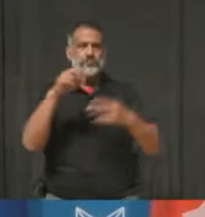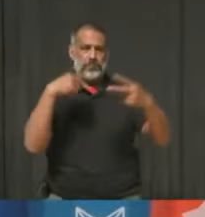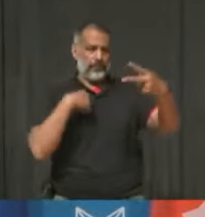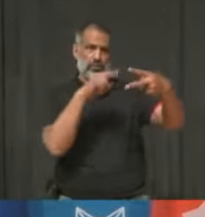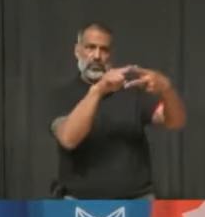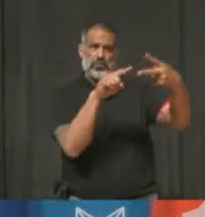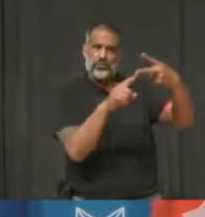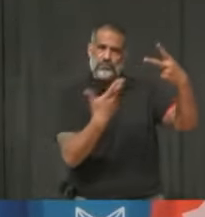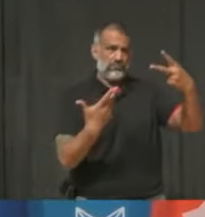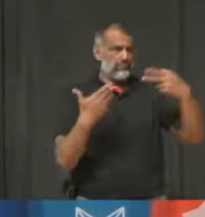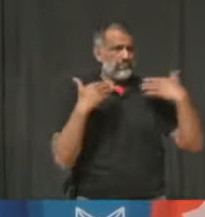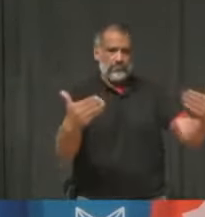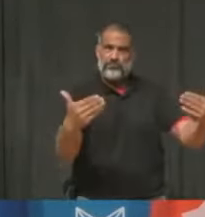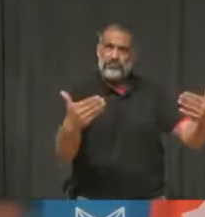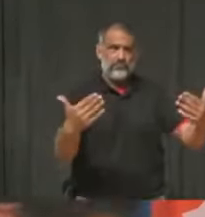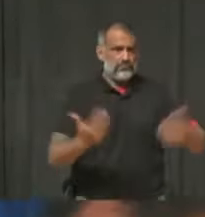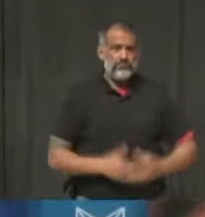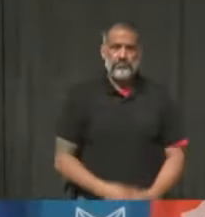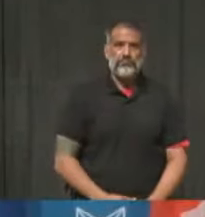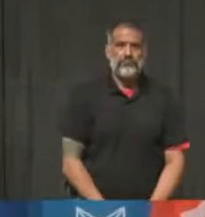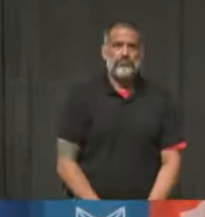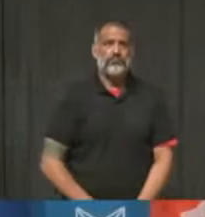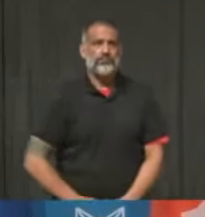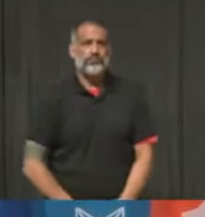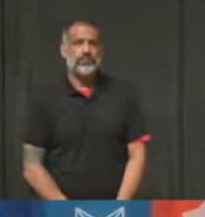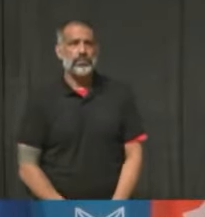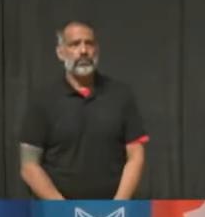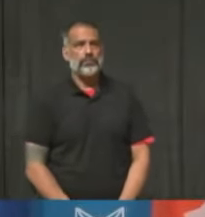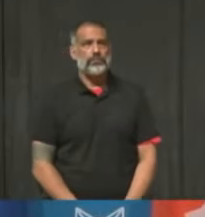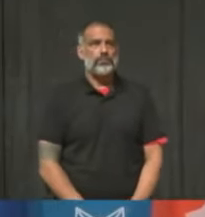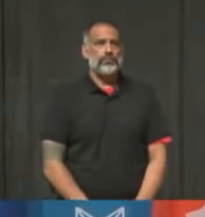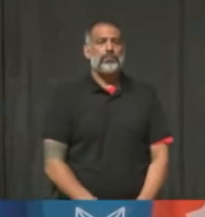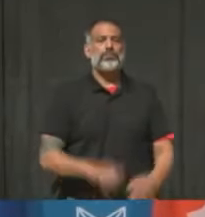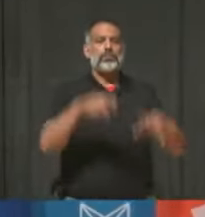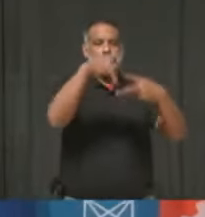also been approved by Health Canada. Thanks for the question. Thank you.